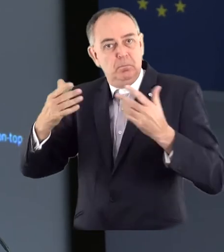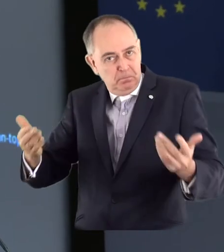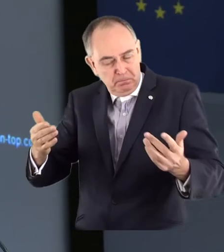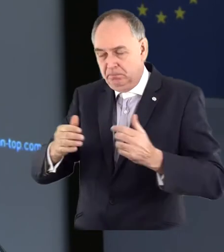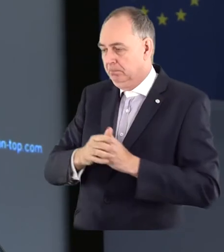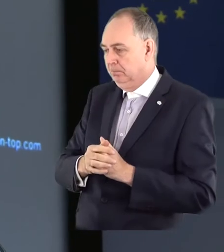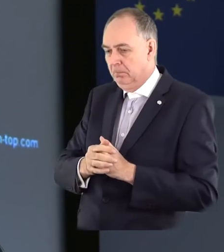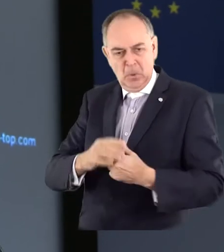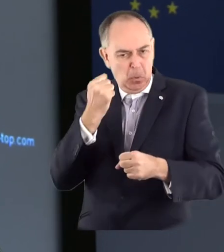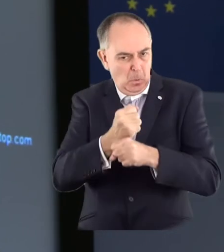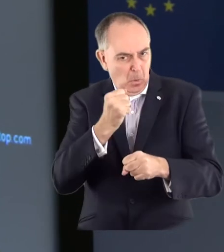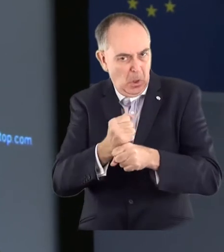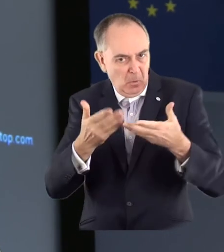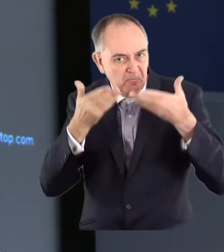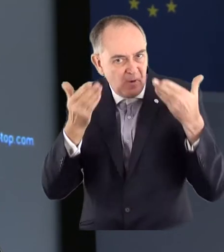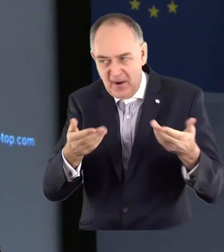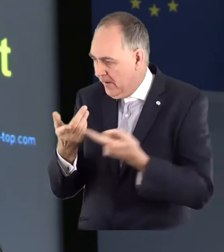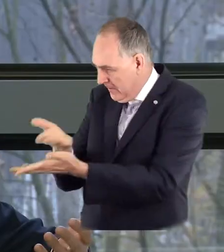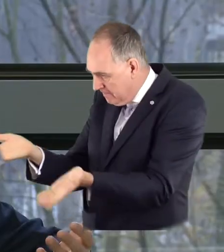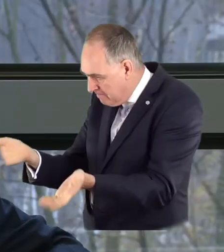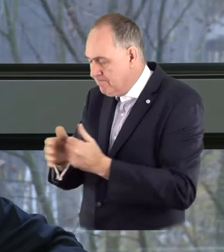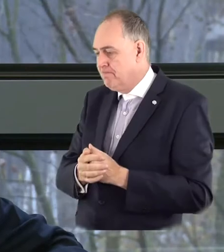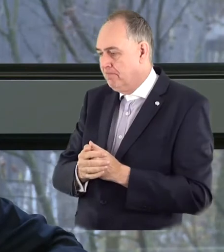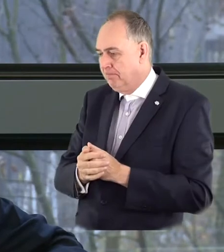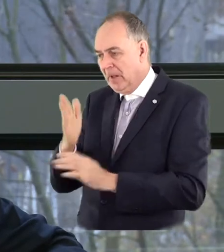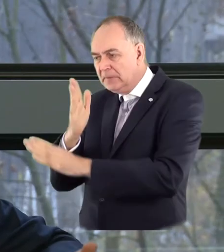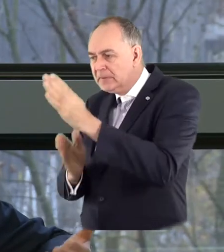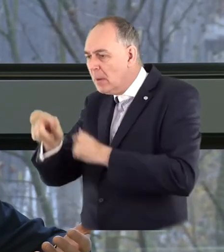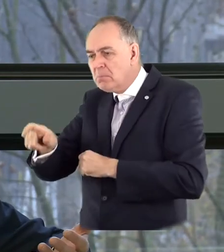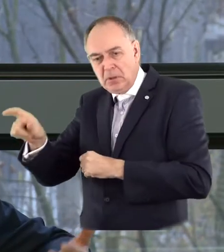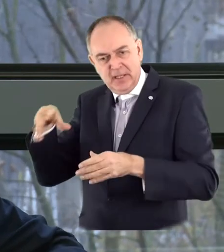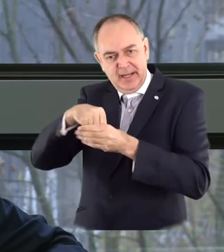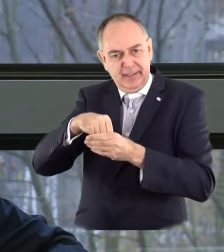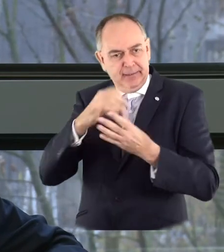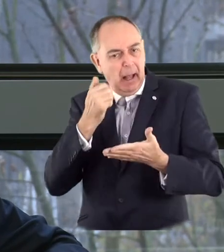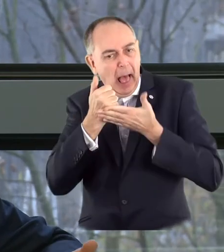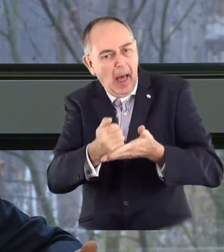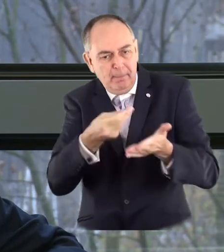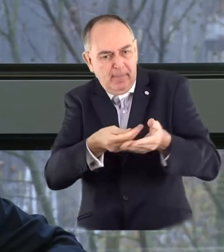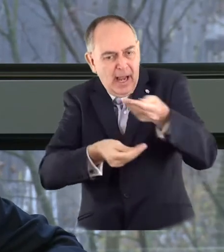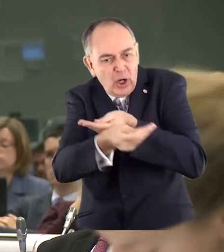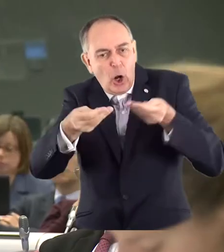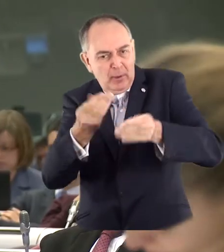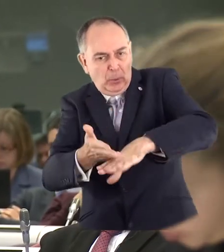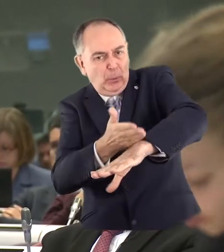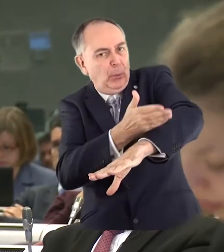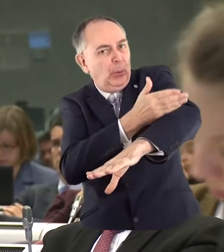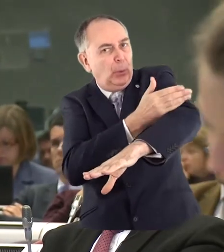persons to be part of the economic recovery. So it means jobs for all and access to jobs for everybody.